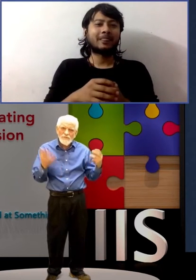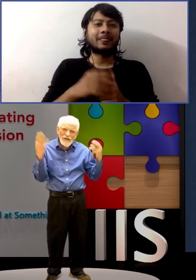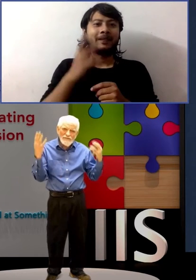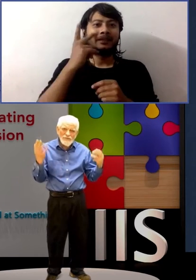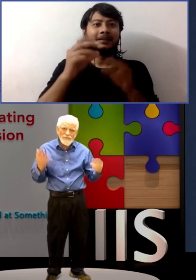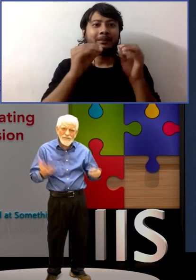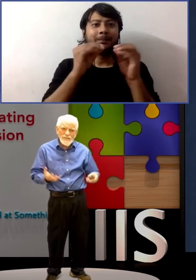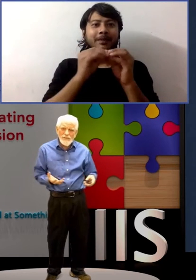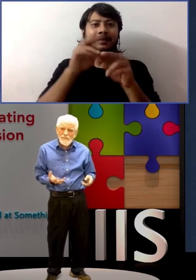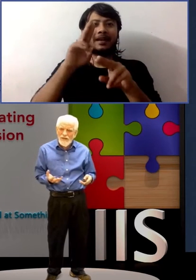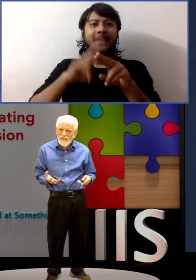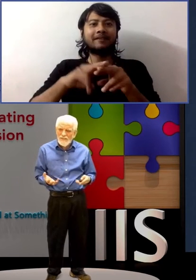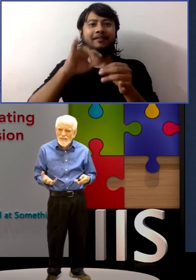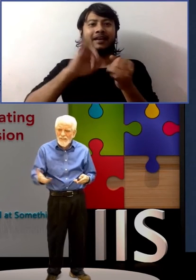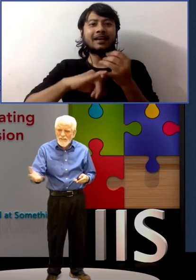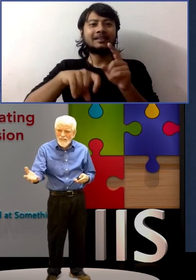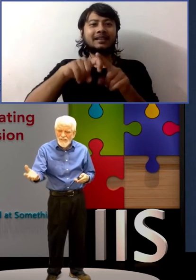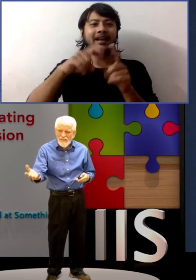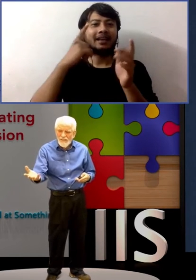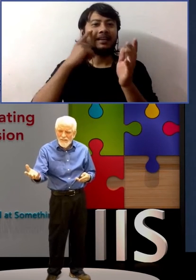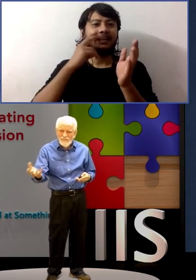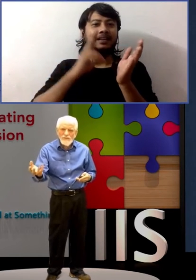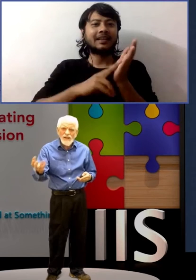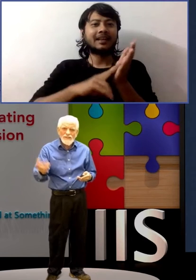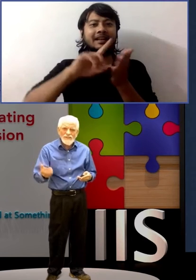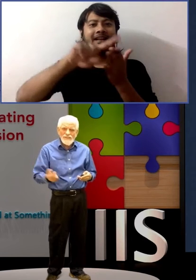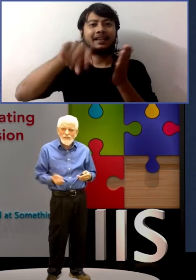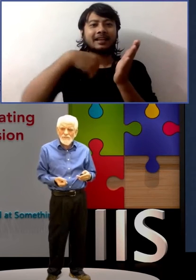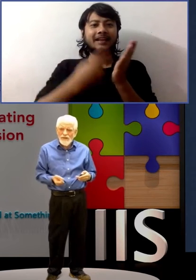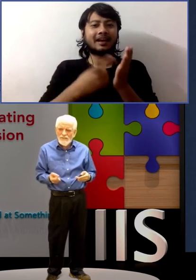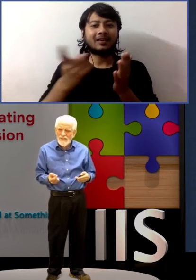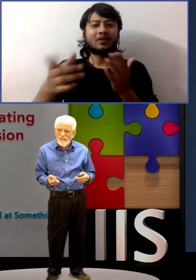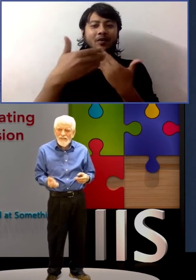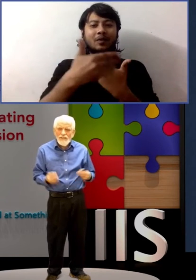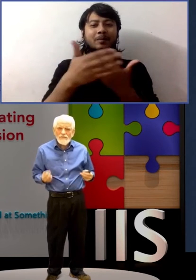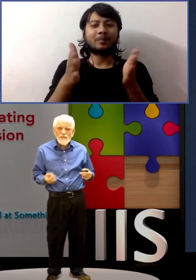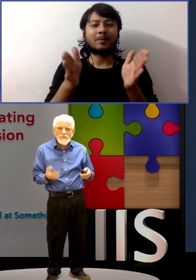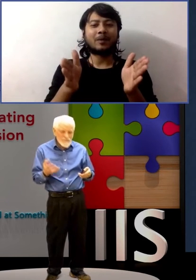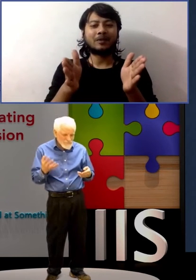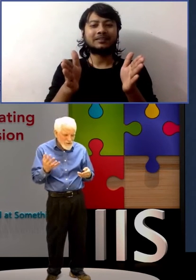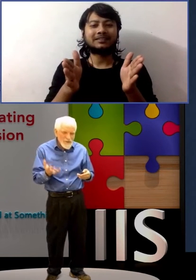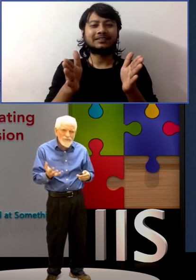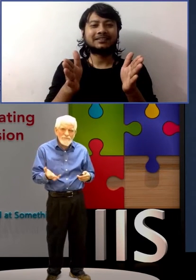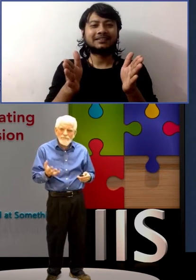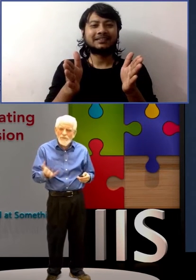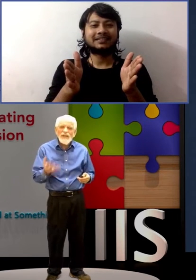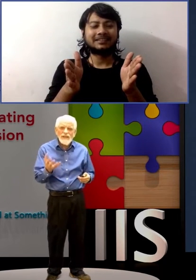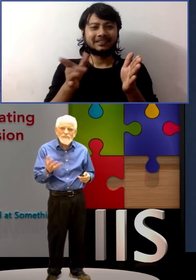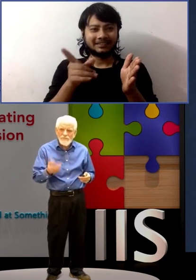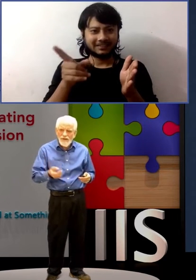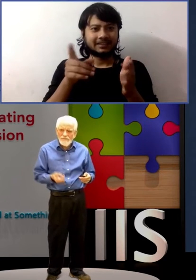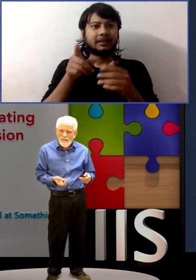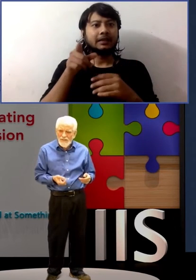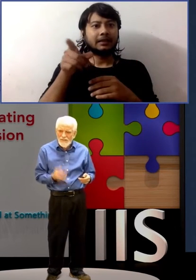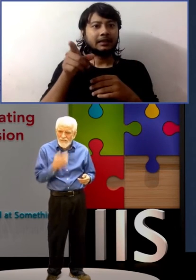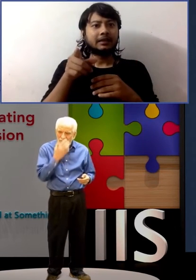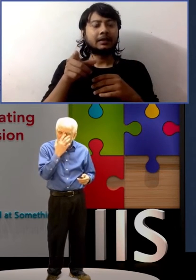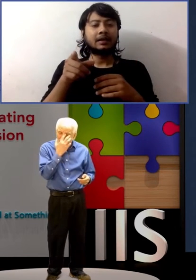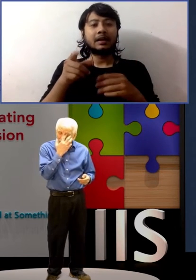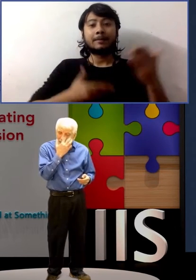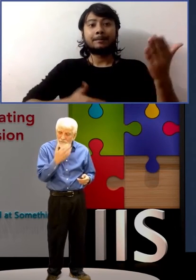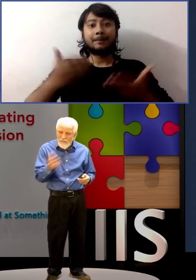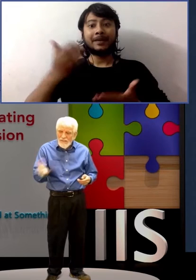you might have heard of the Skinner Box, and there's a rat in the Skinner Box there. He was called the Father of Behavior Modification.